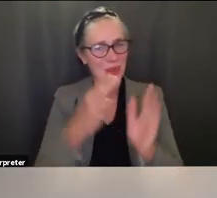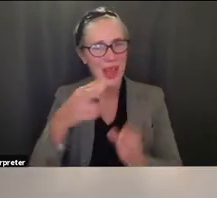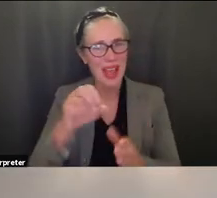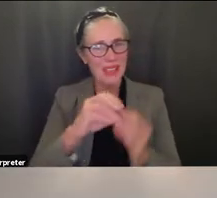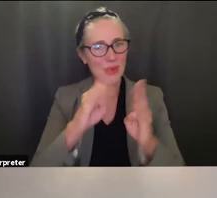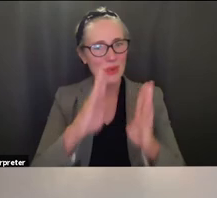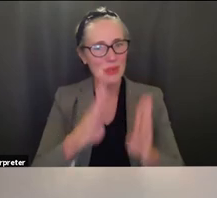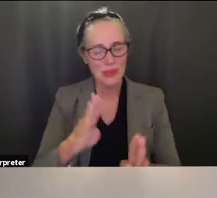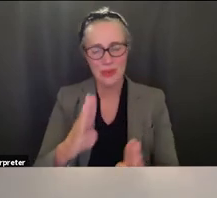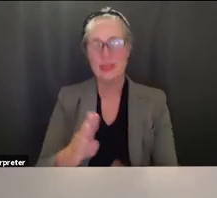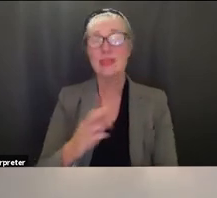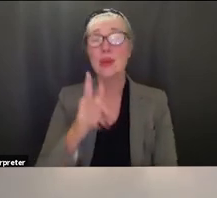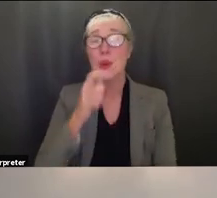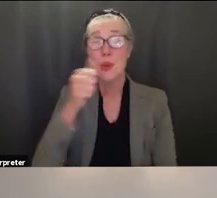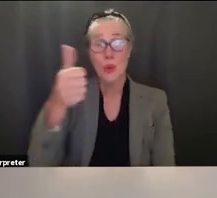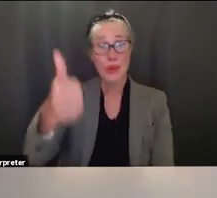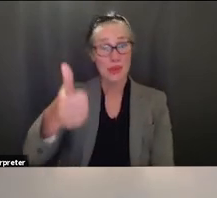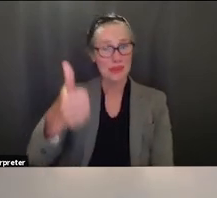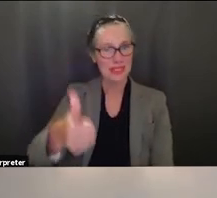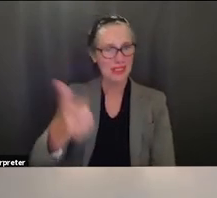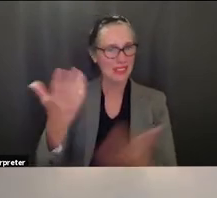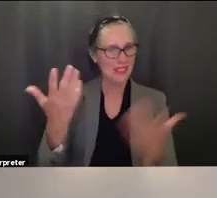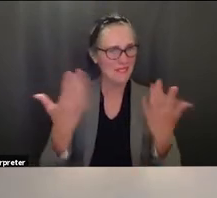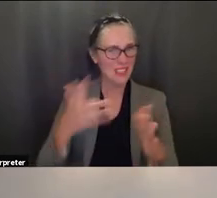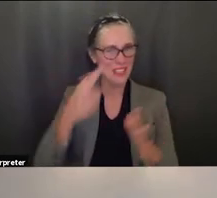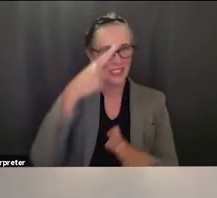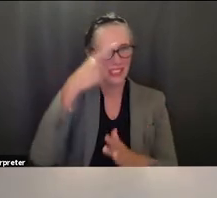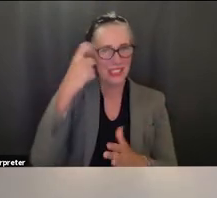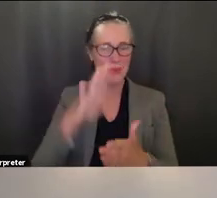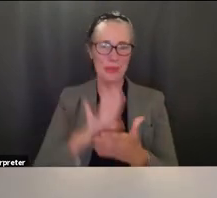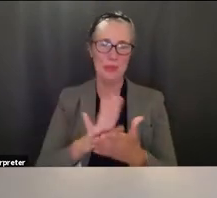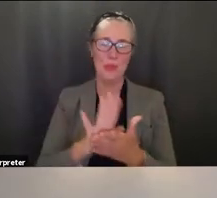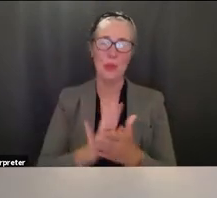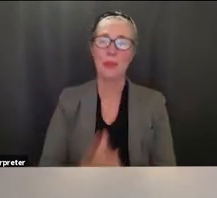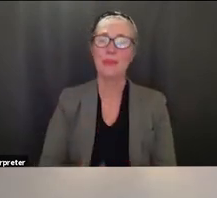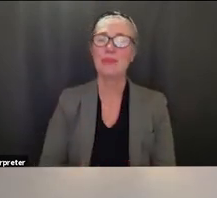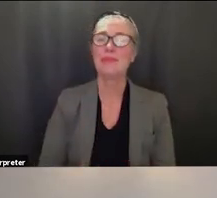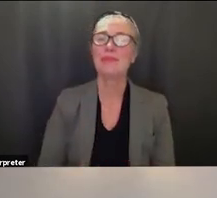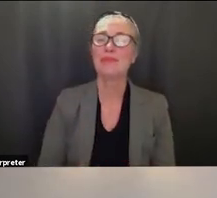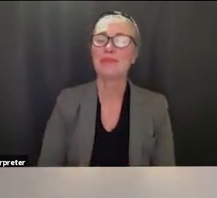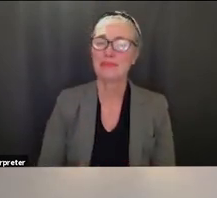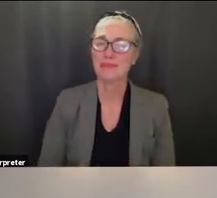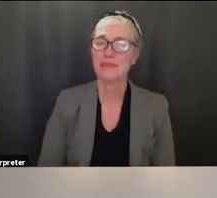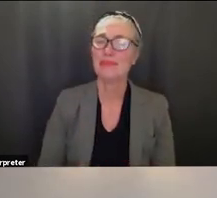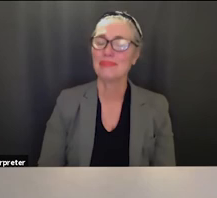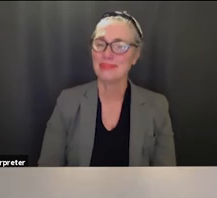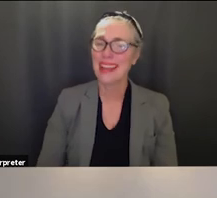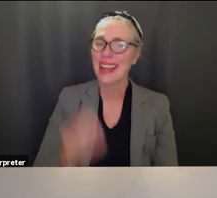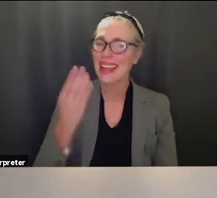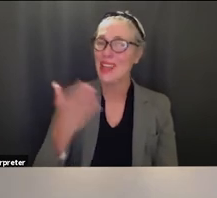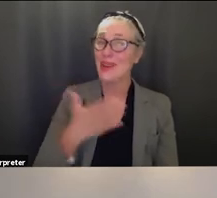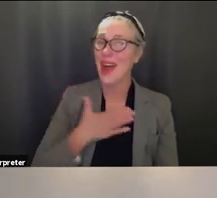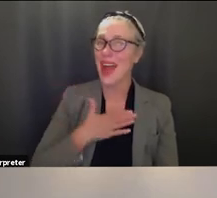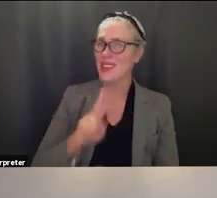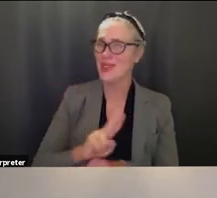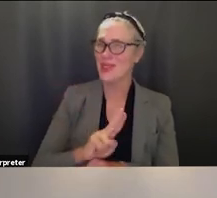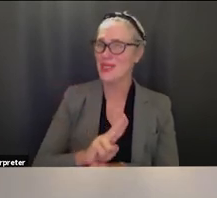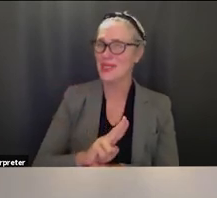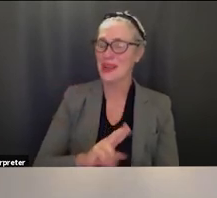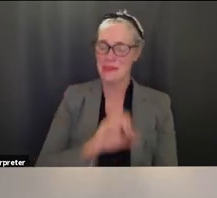that have completed summer school i was wearing my summer of learning blue t-shirt